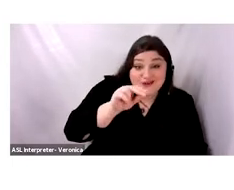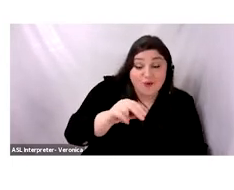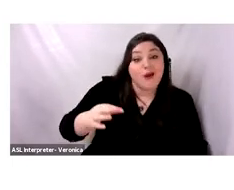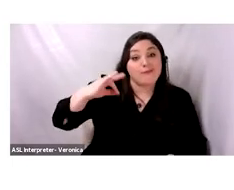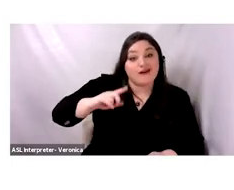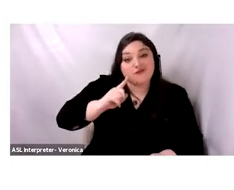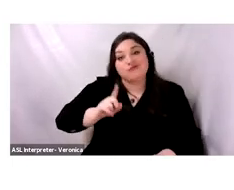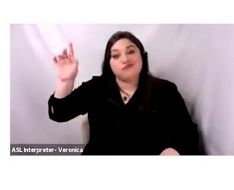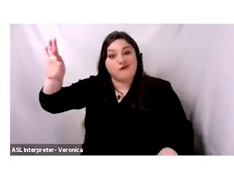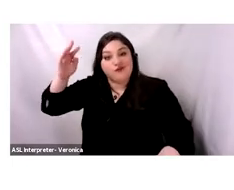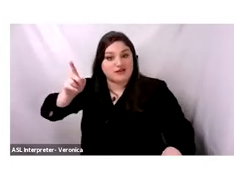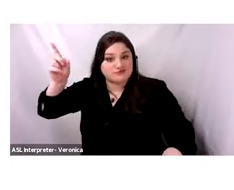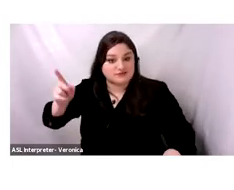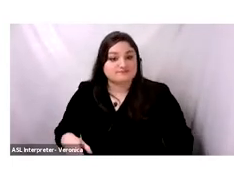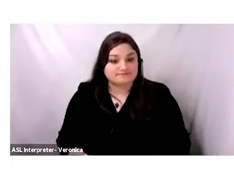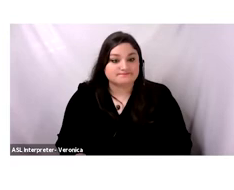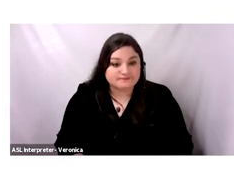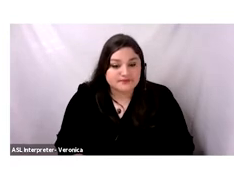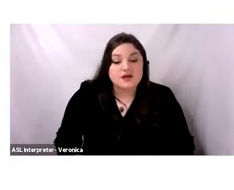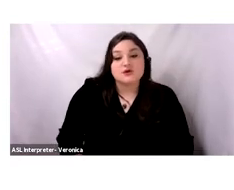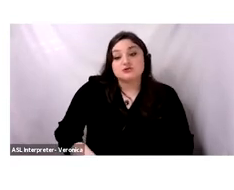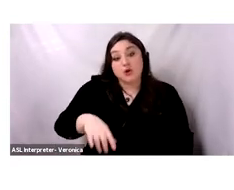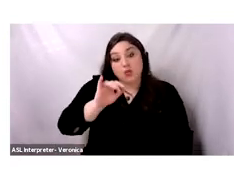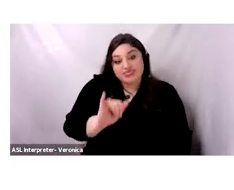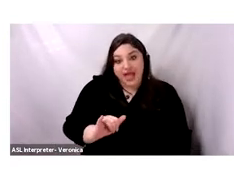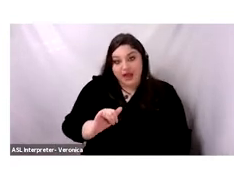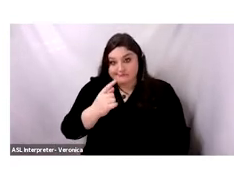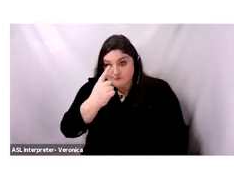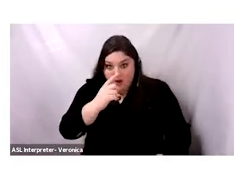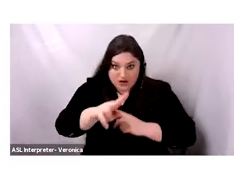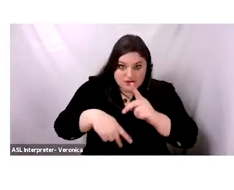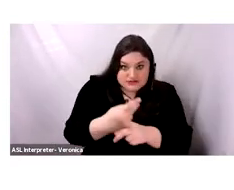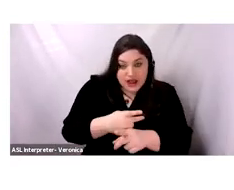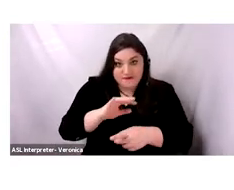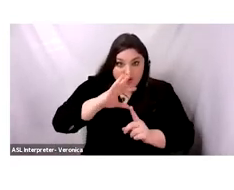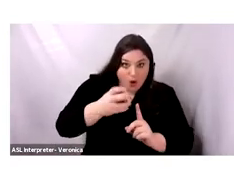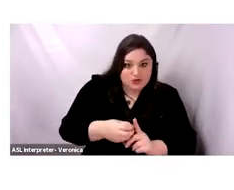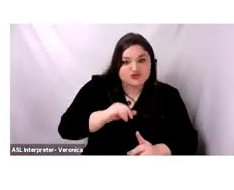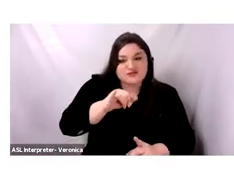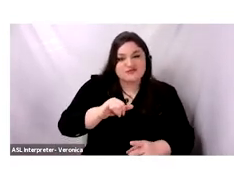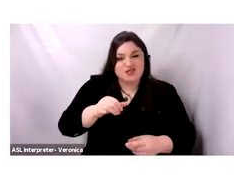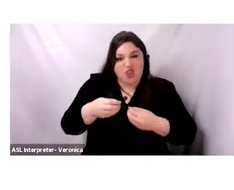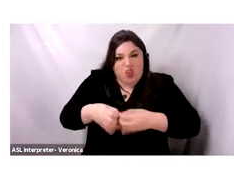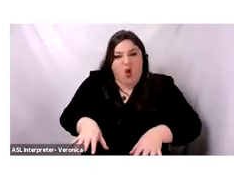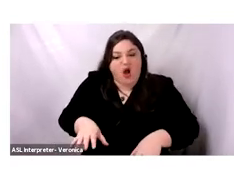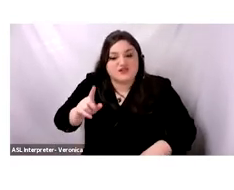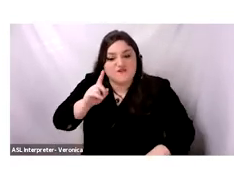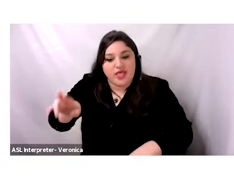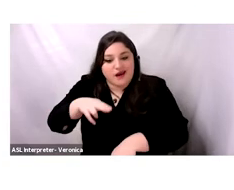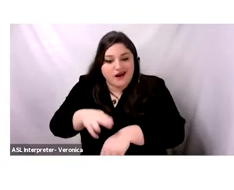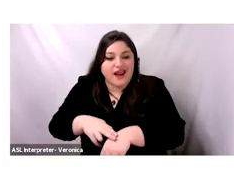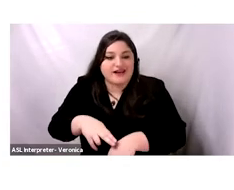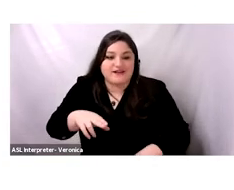said, sericulture had developed primarily at the expense of cereal culture. So this French